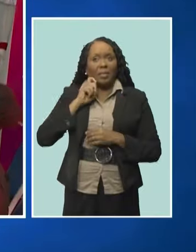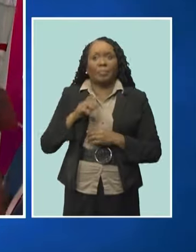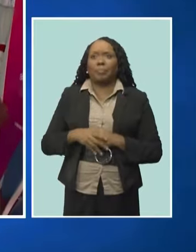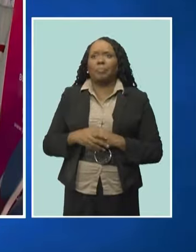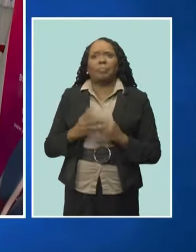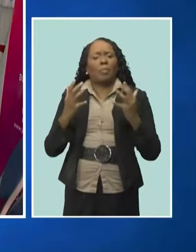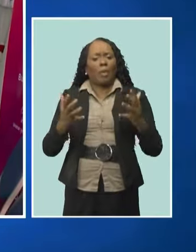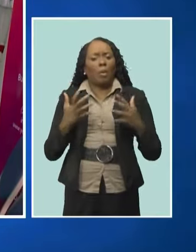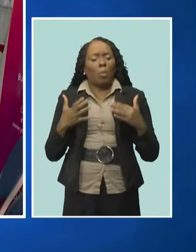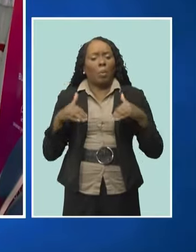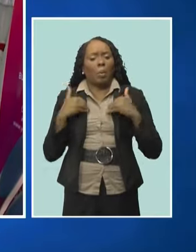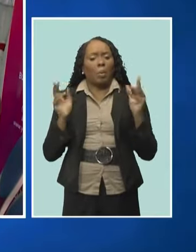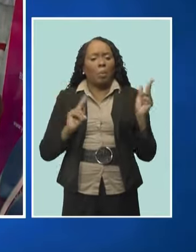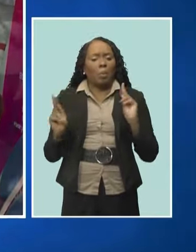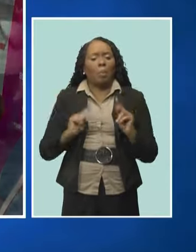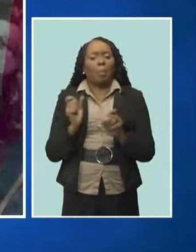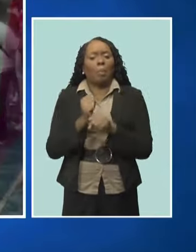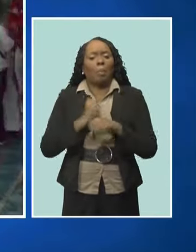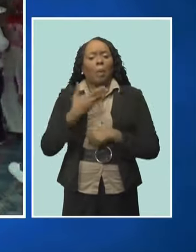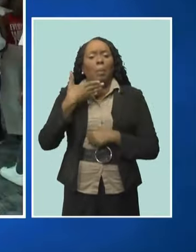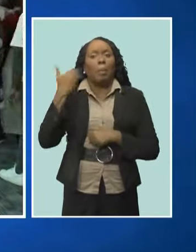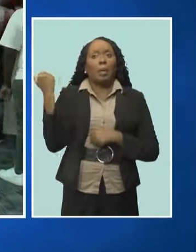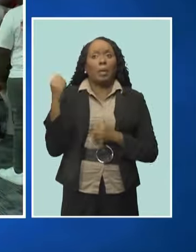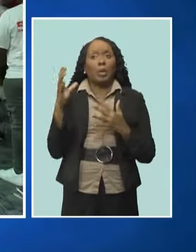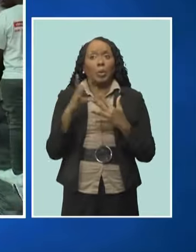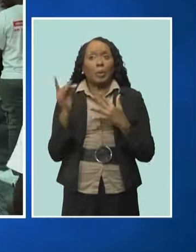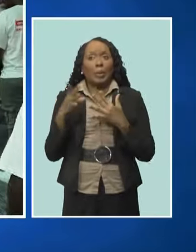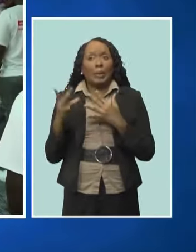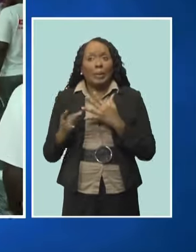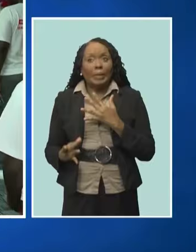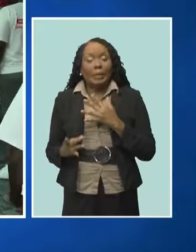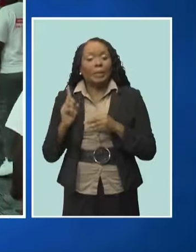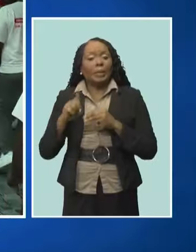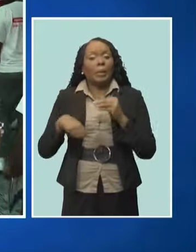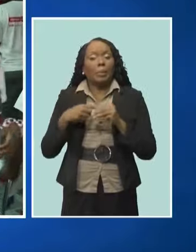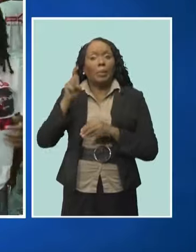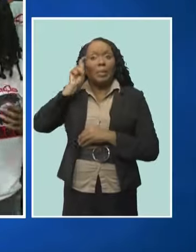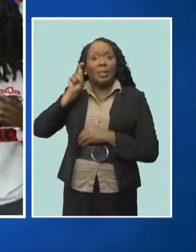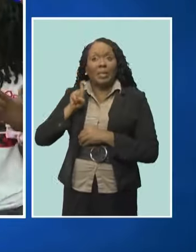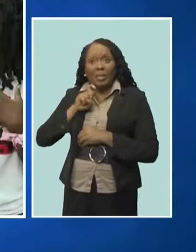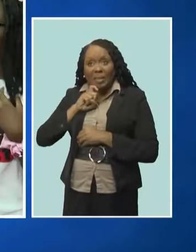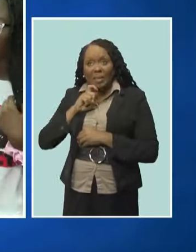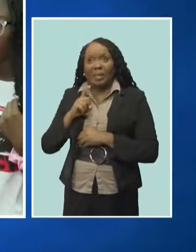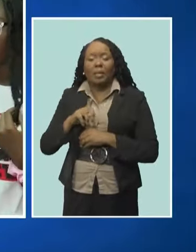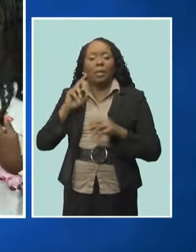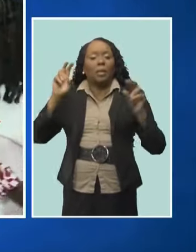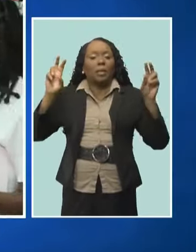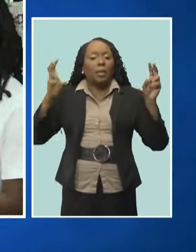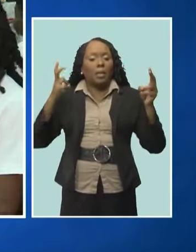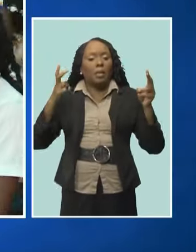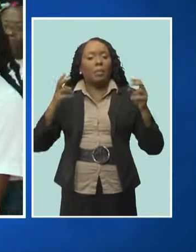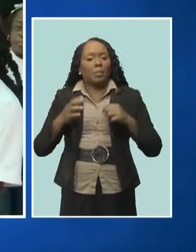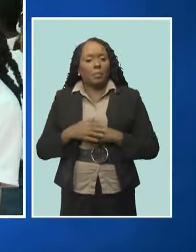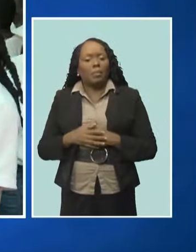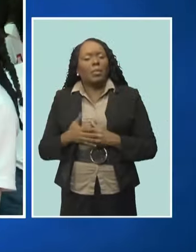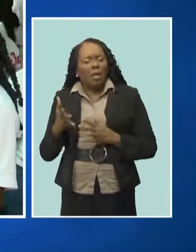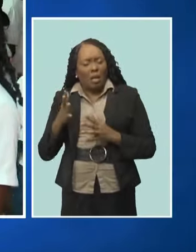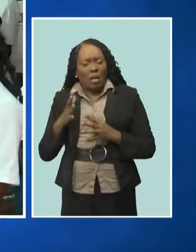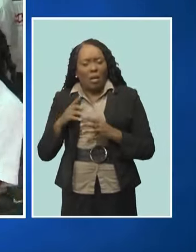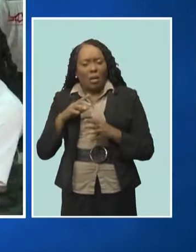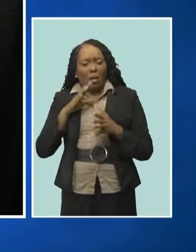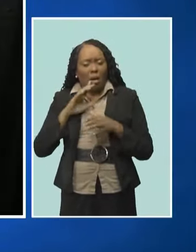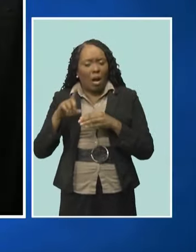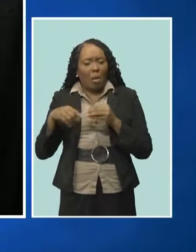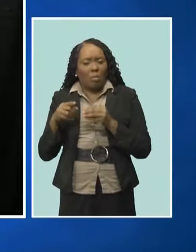make better choices about sex. It's a big event held under the theme Small Act, Big Impact of the Lloyd Erskine Sanford Centre.